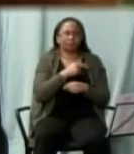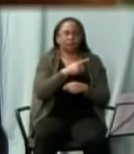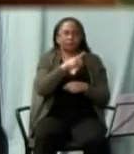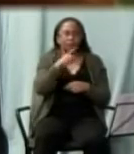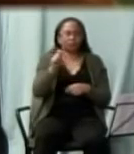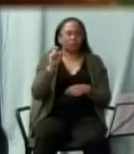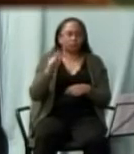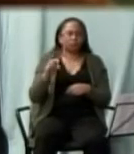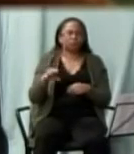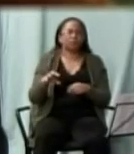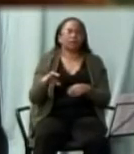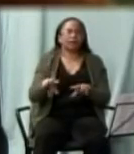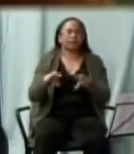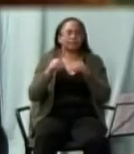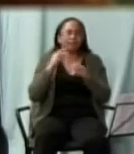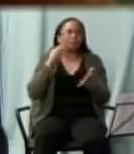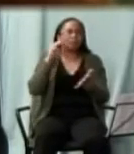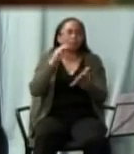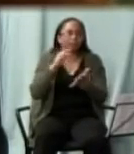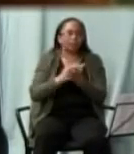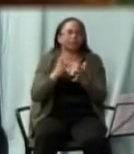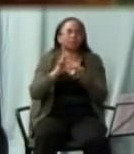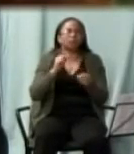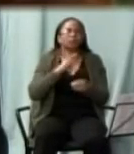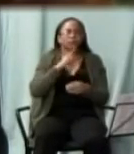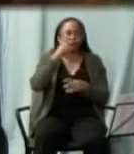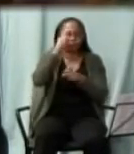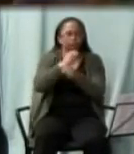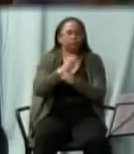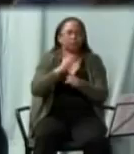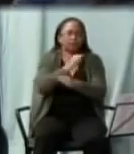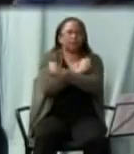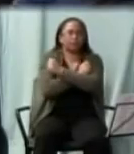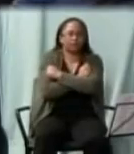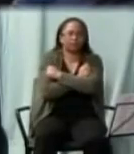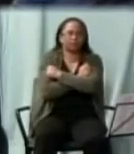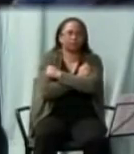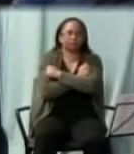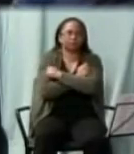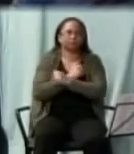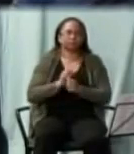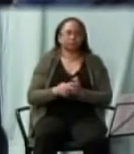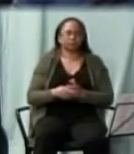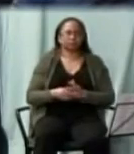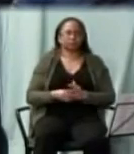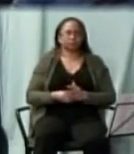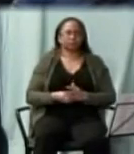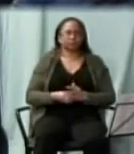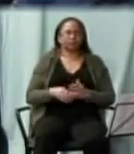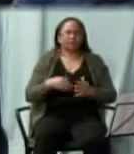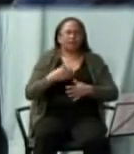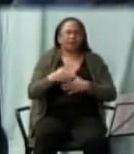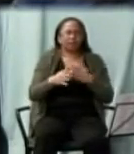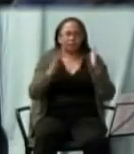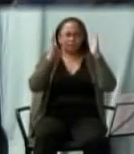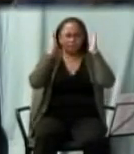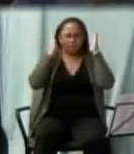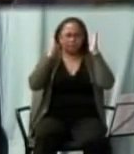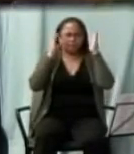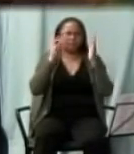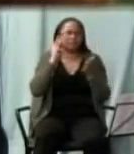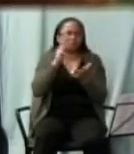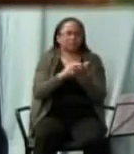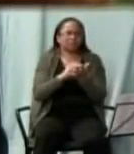message of truth and of love after you look at the message you could